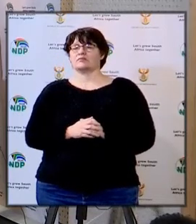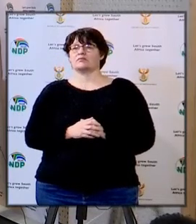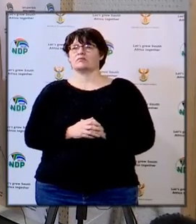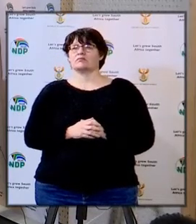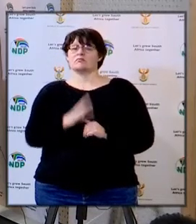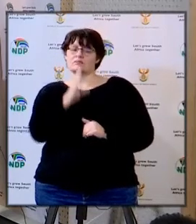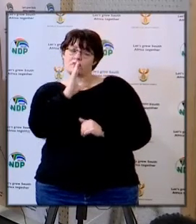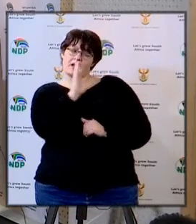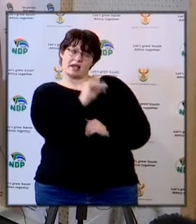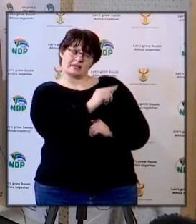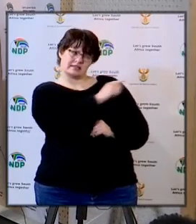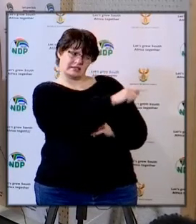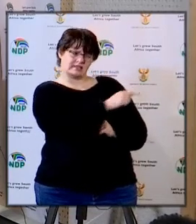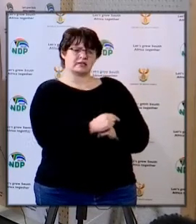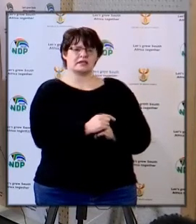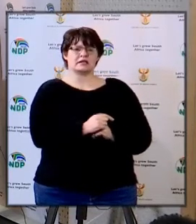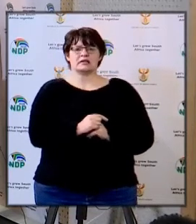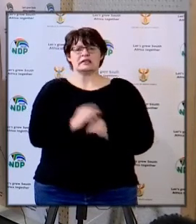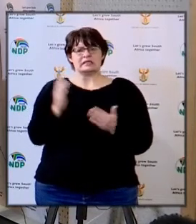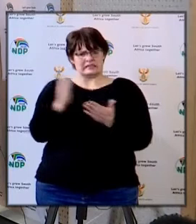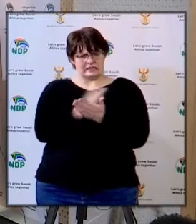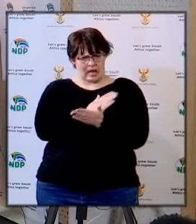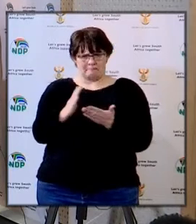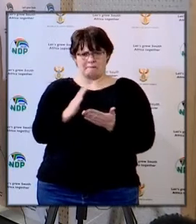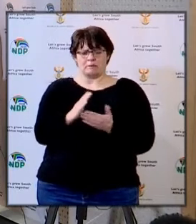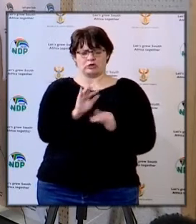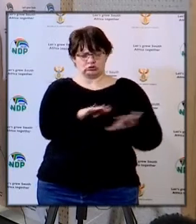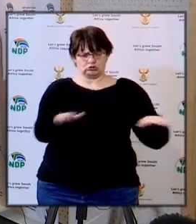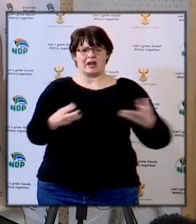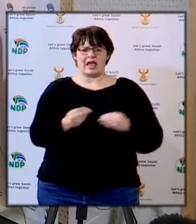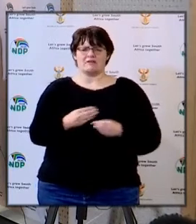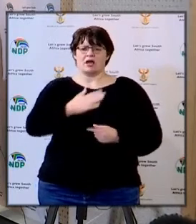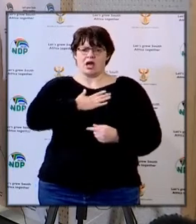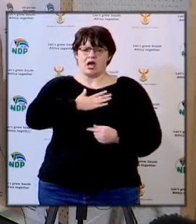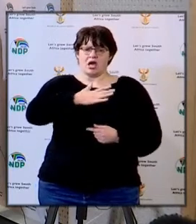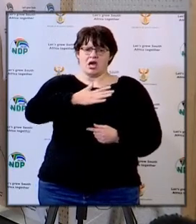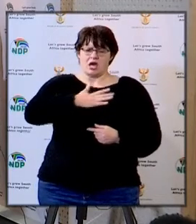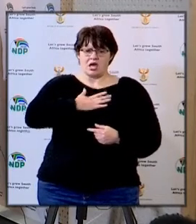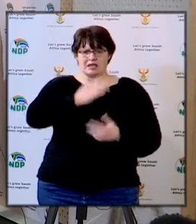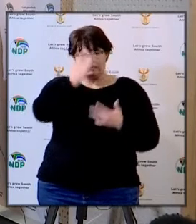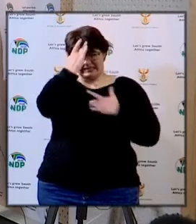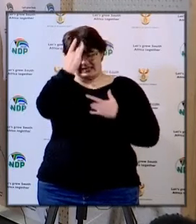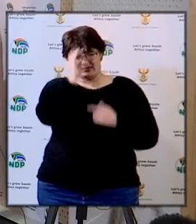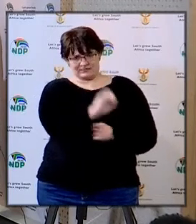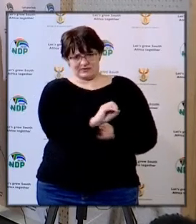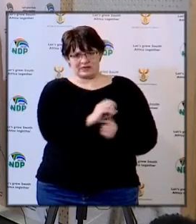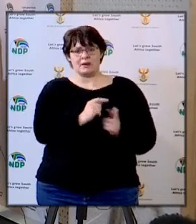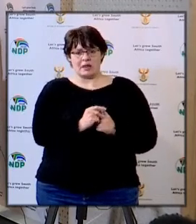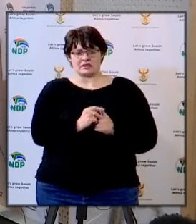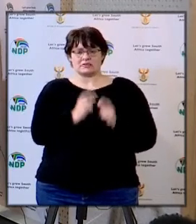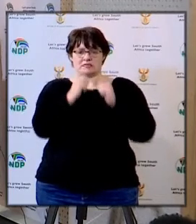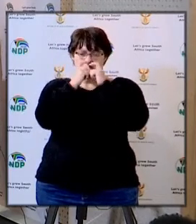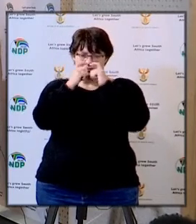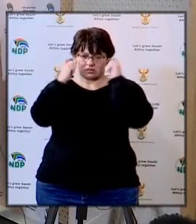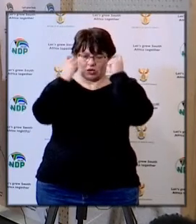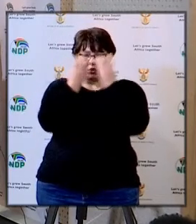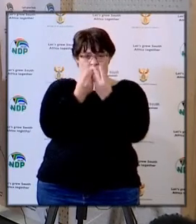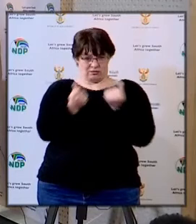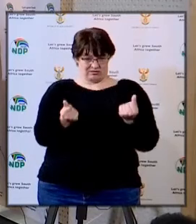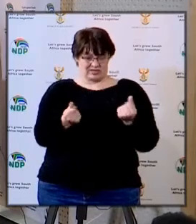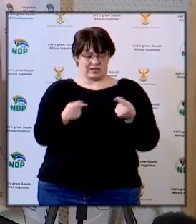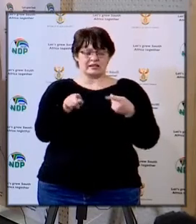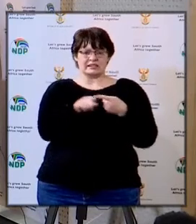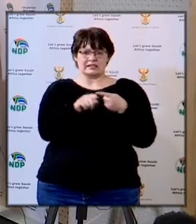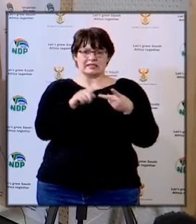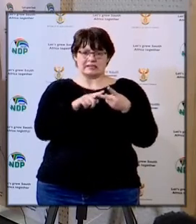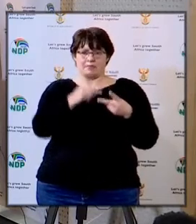minister some kids with underlying breathing problems like asthma will be required to wear cloth mask